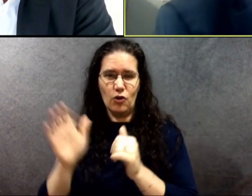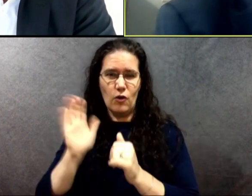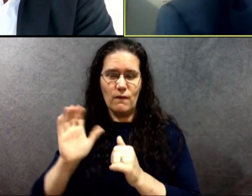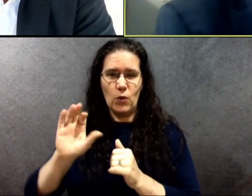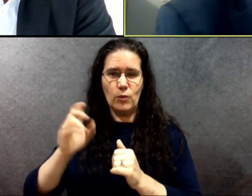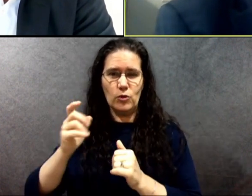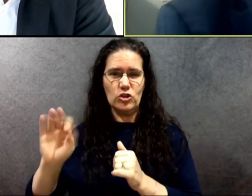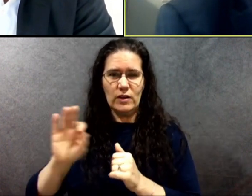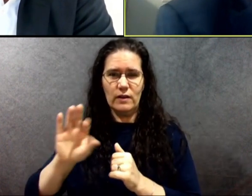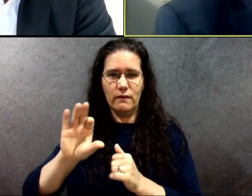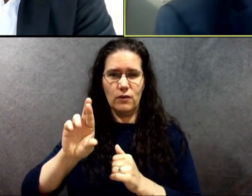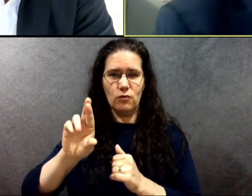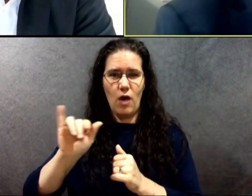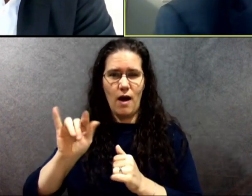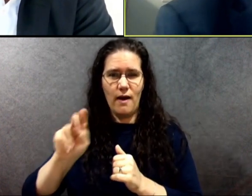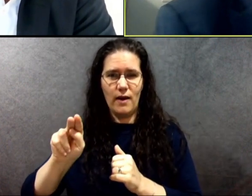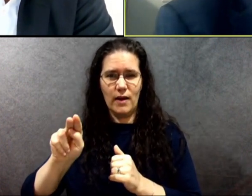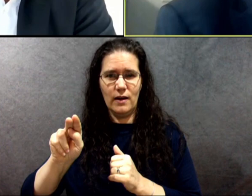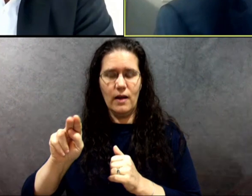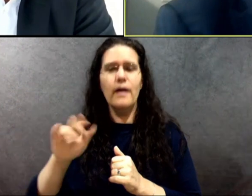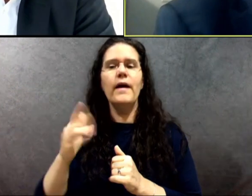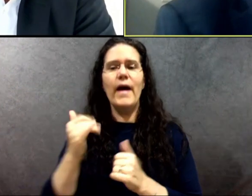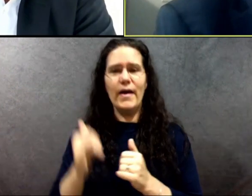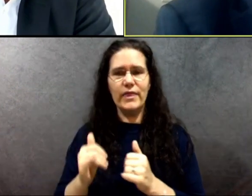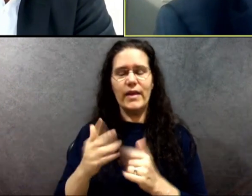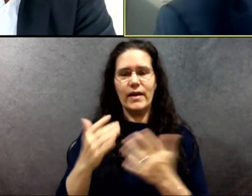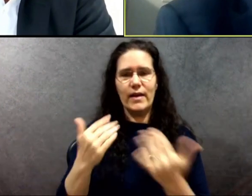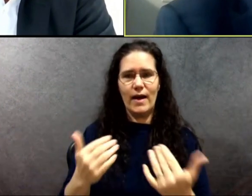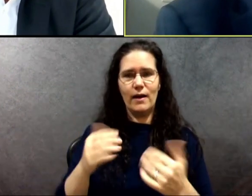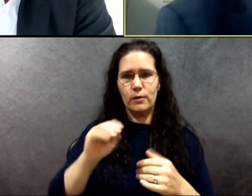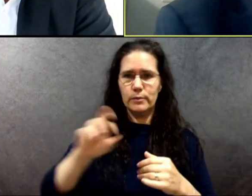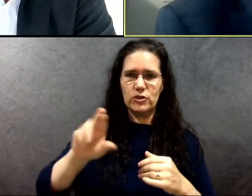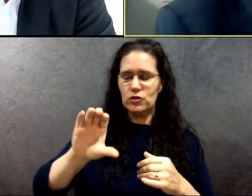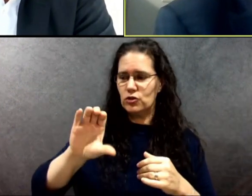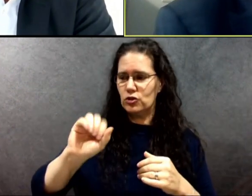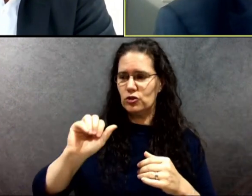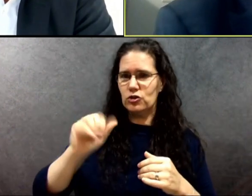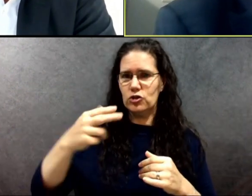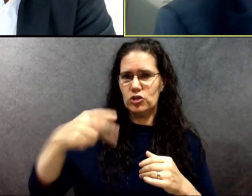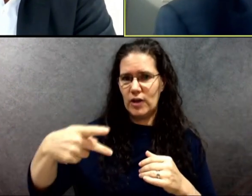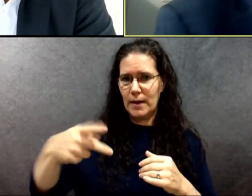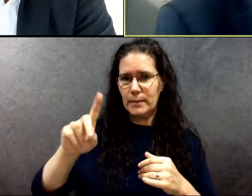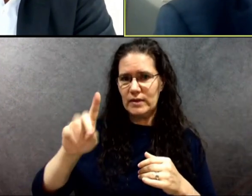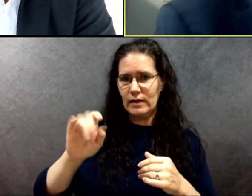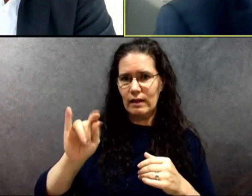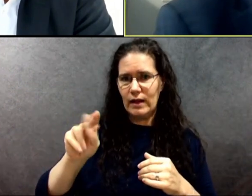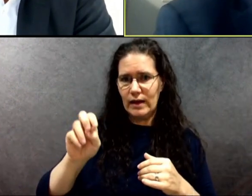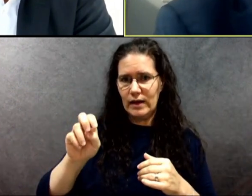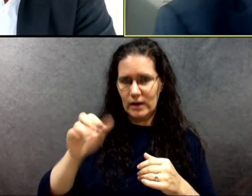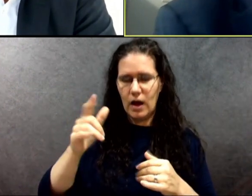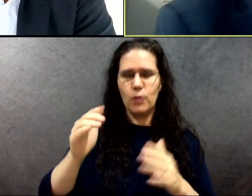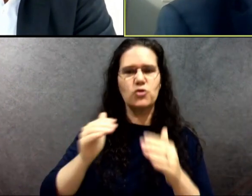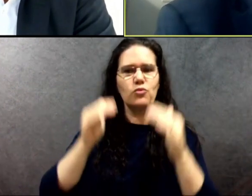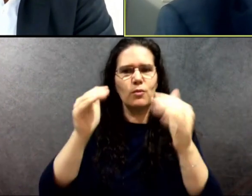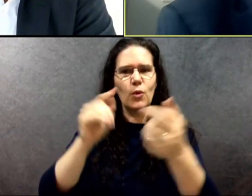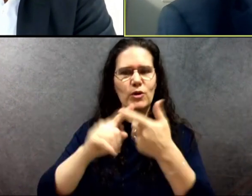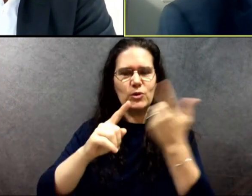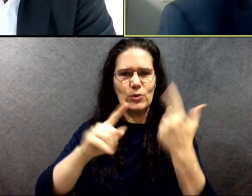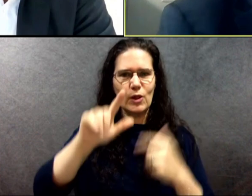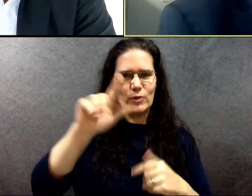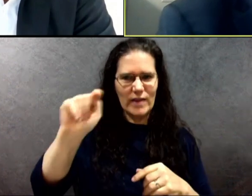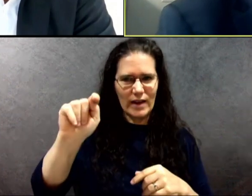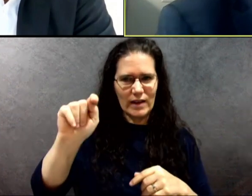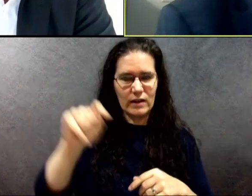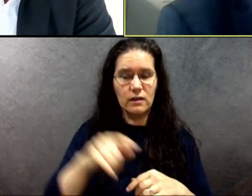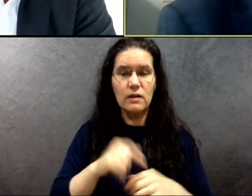promoted to lieutenant under Mr. Chapter Lane's administration. In 2015, I was personally selected as